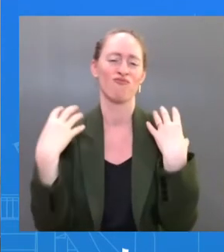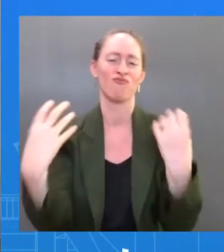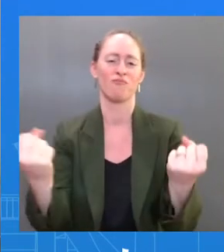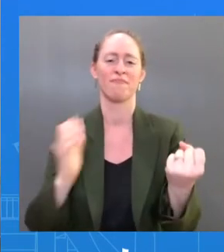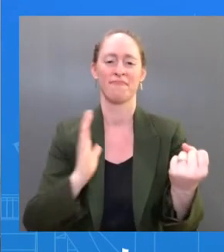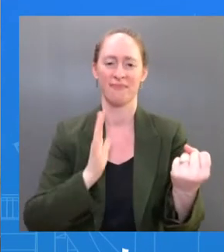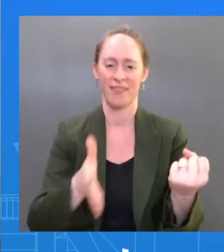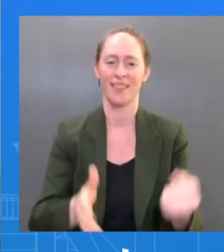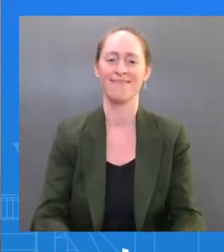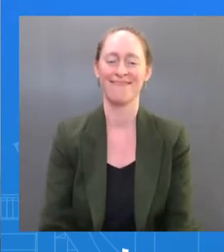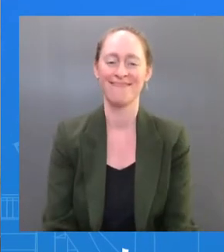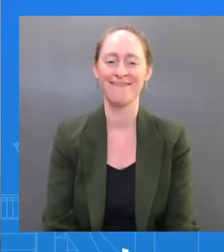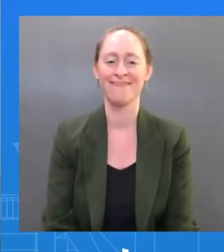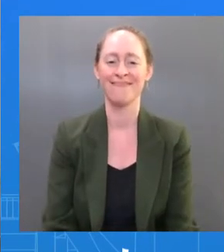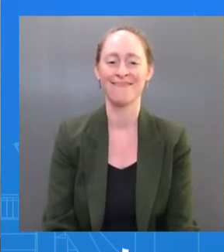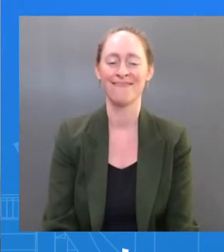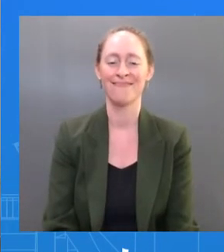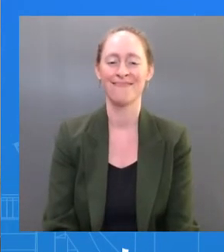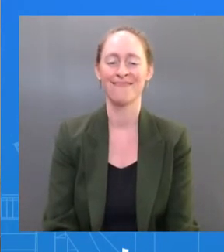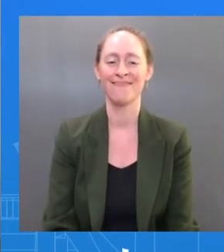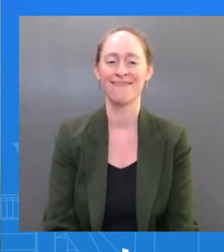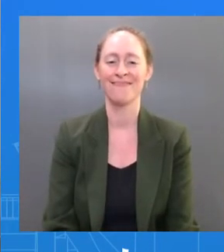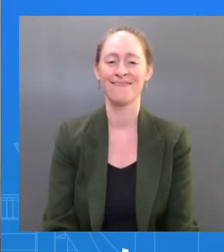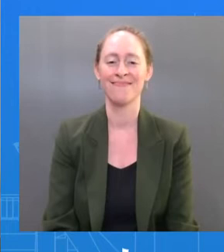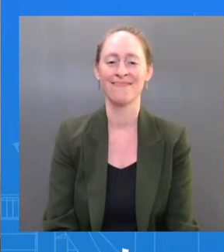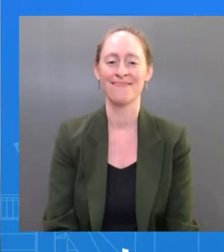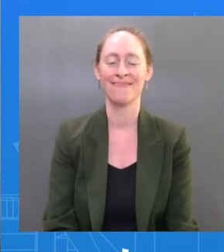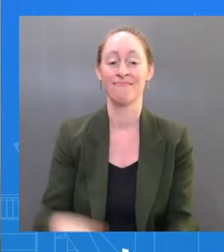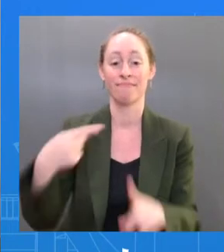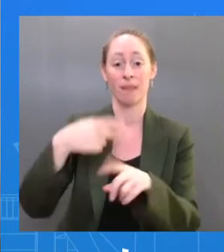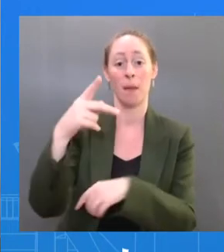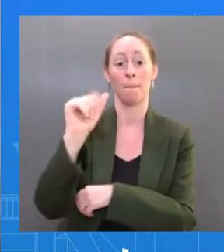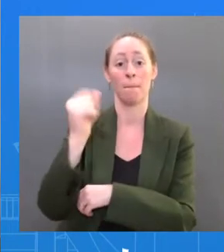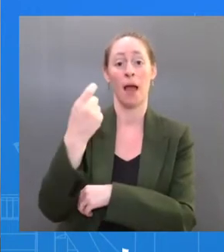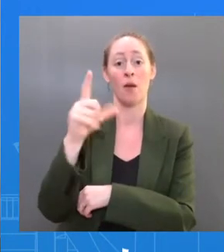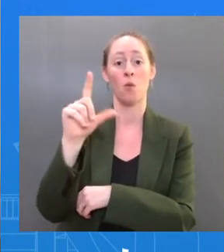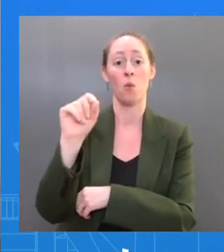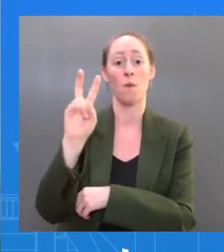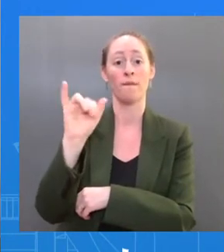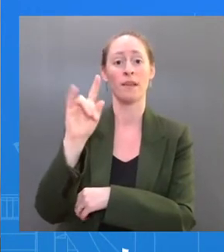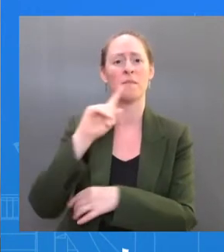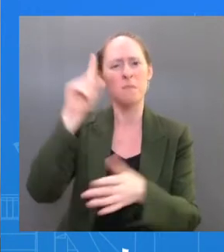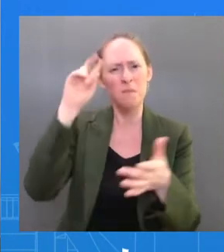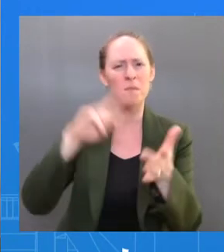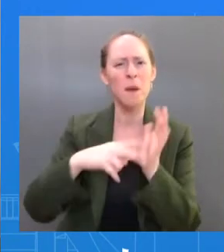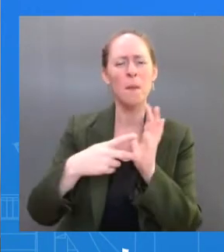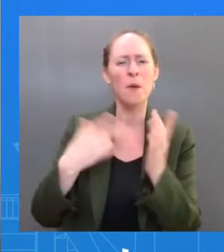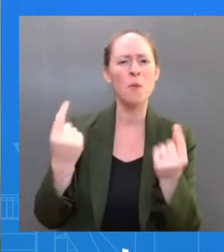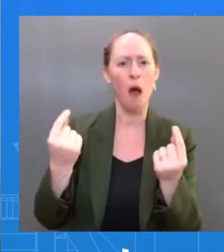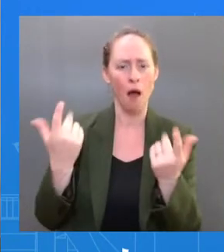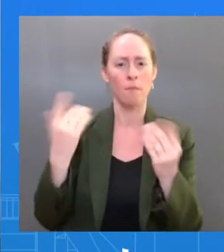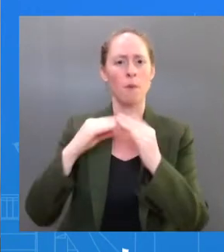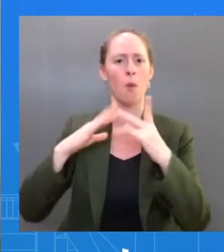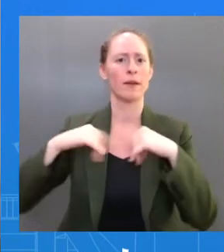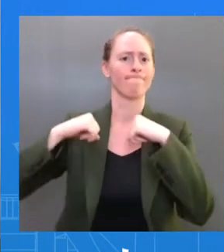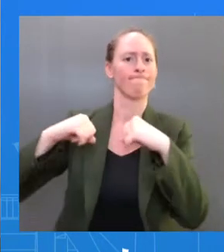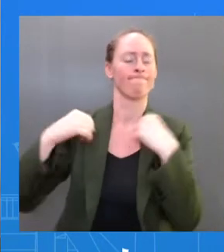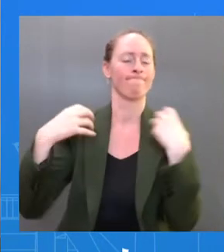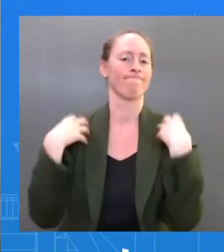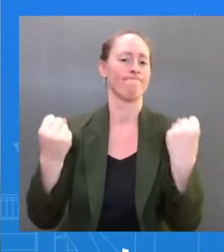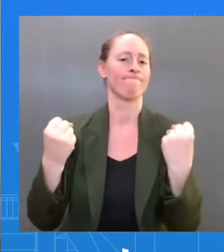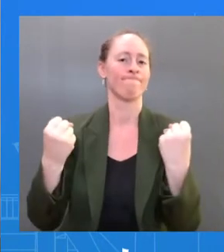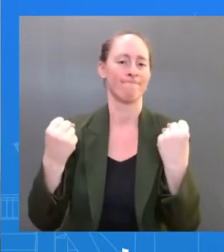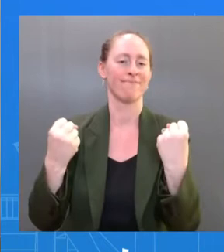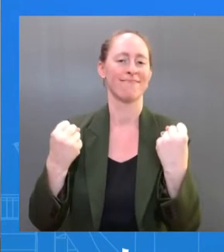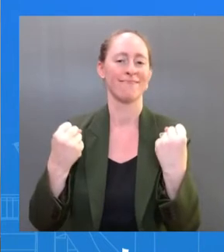disease. He will isolate in accordance with CDC recommendations. I will keep your office updated